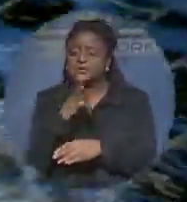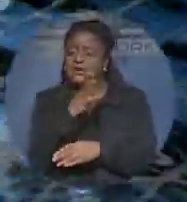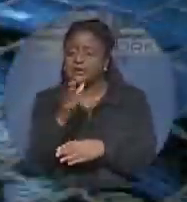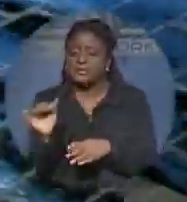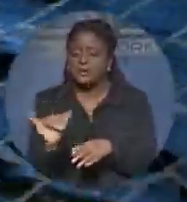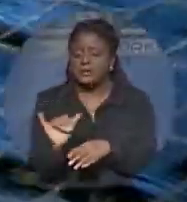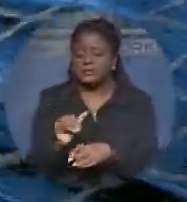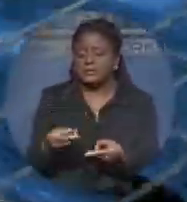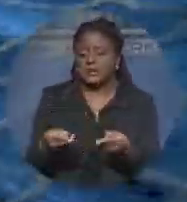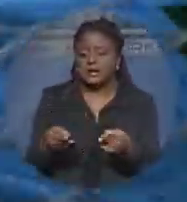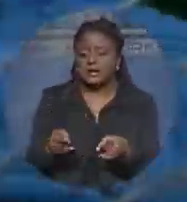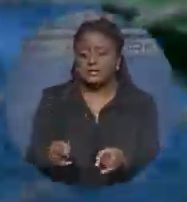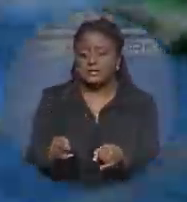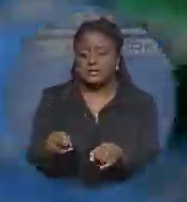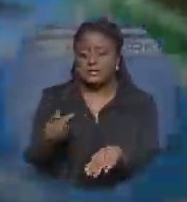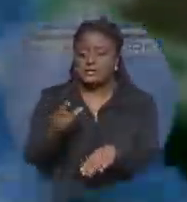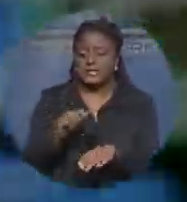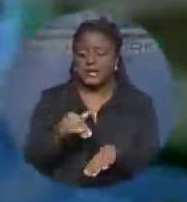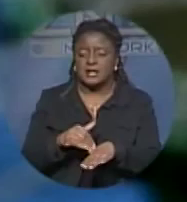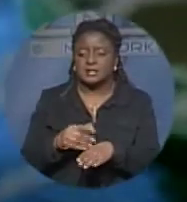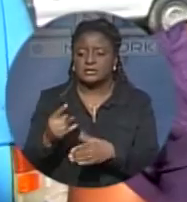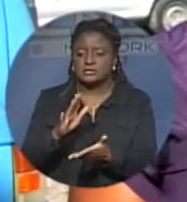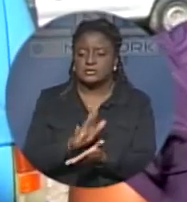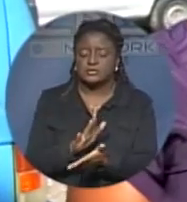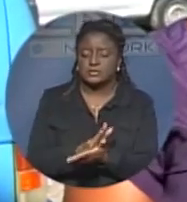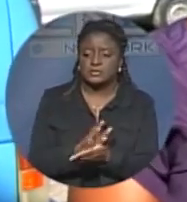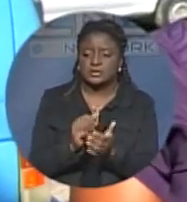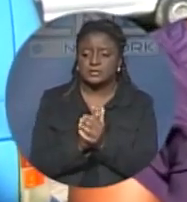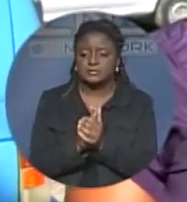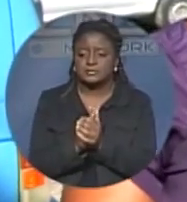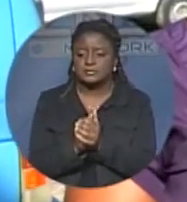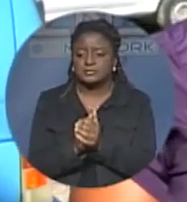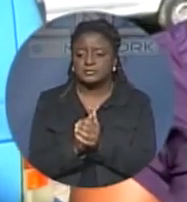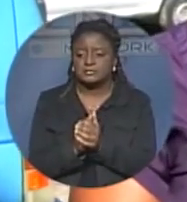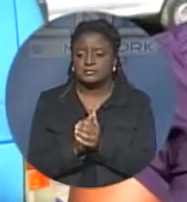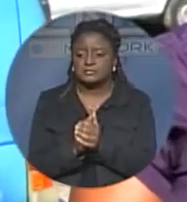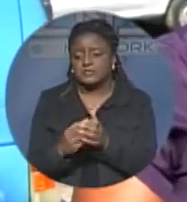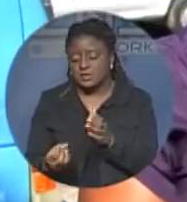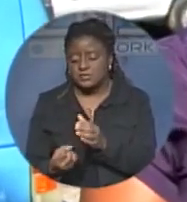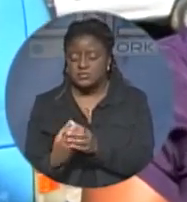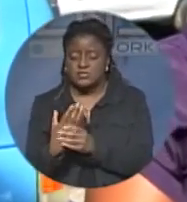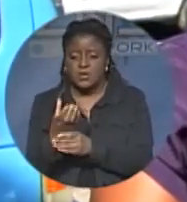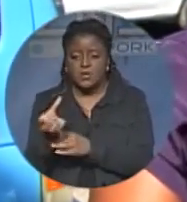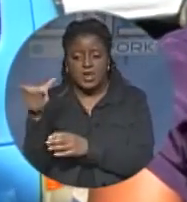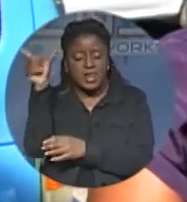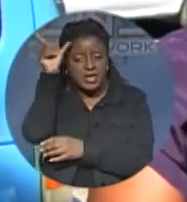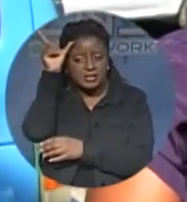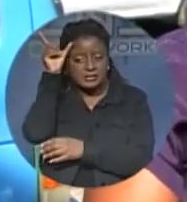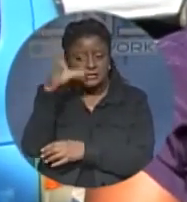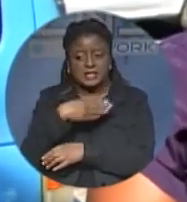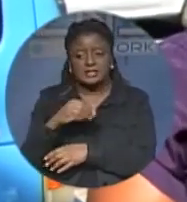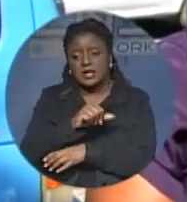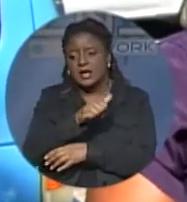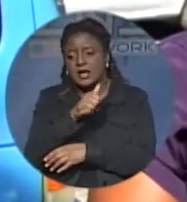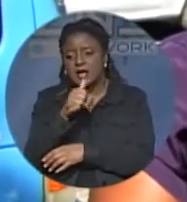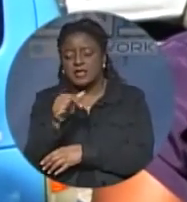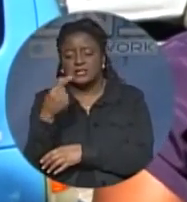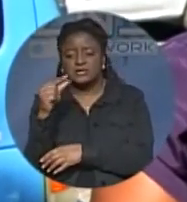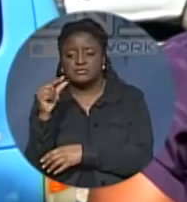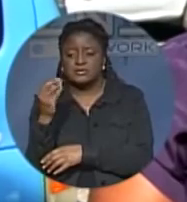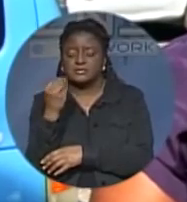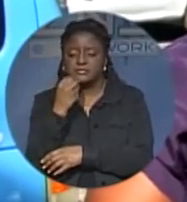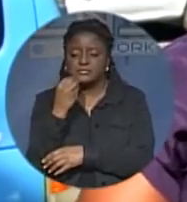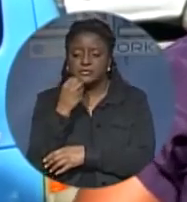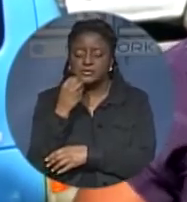another area. It streams into grow beds to grow the lettuce because the lettuce and other greens take up the nitrates and the